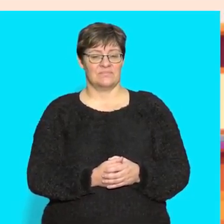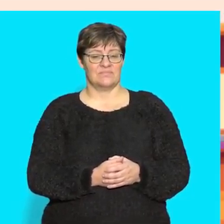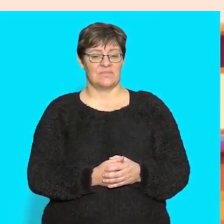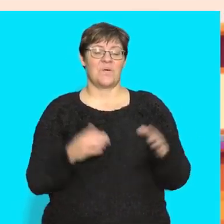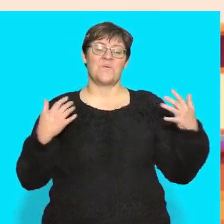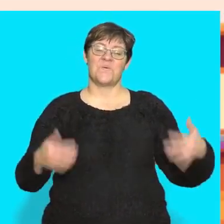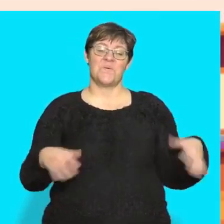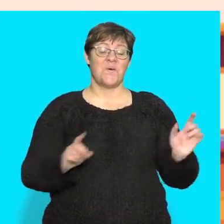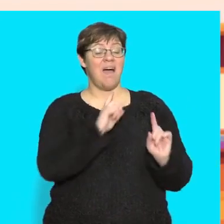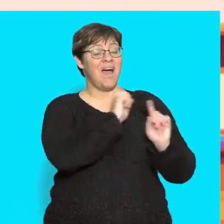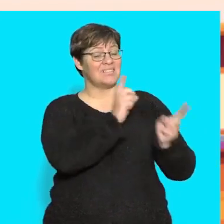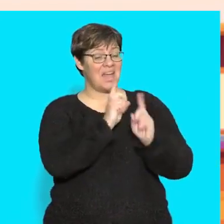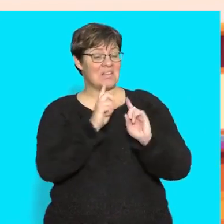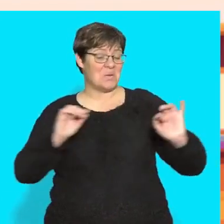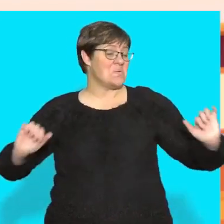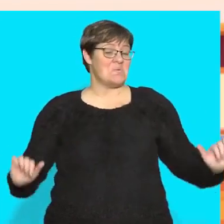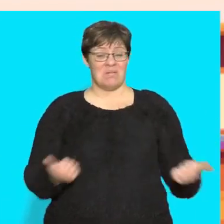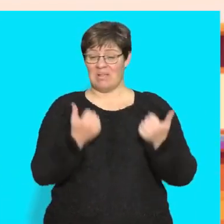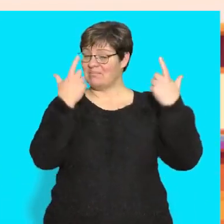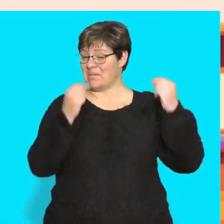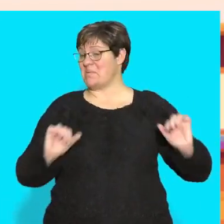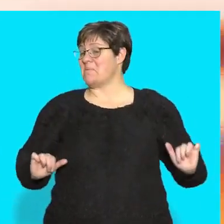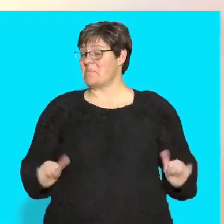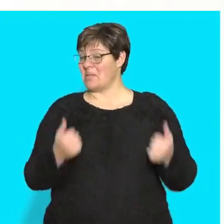Wonderful answers. Well done.